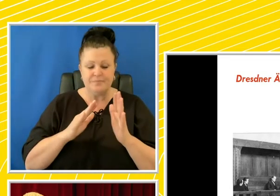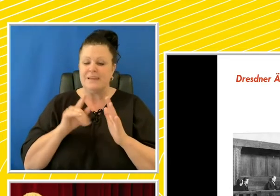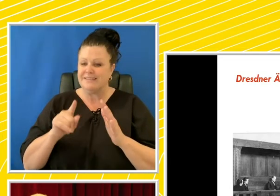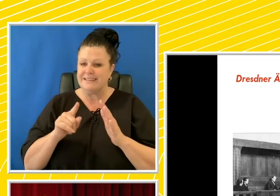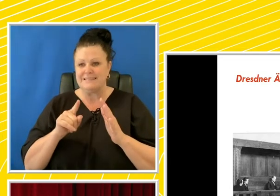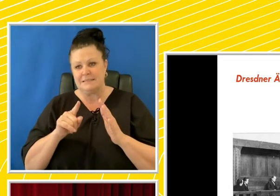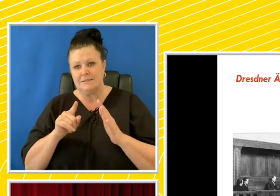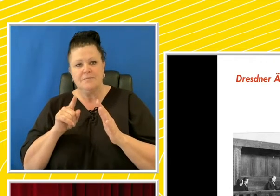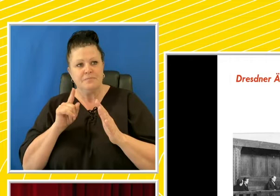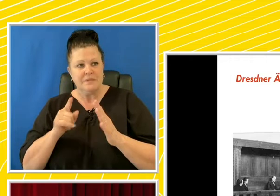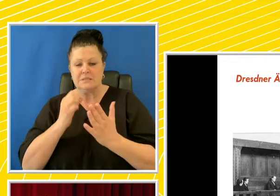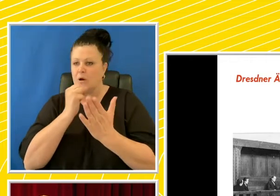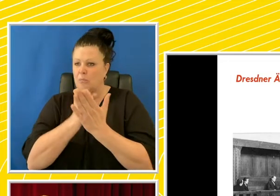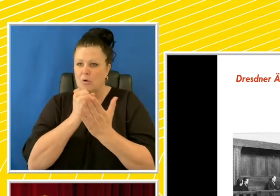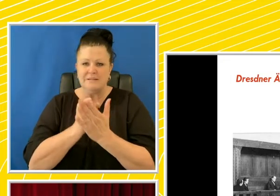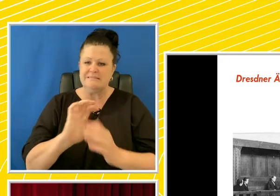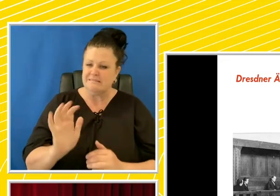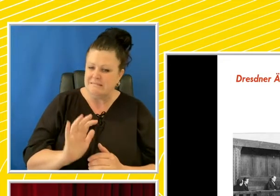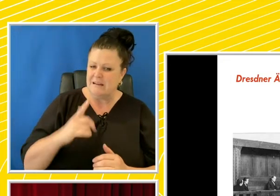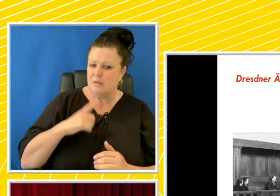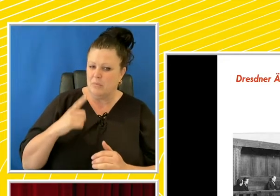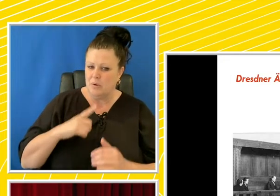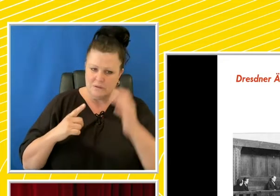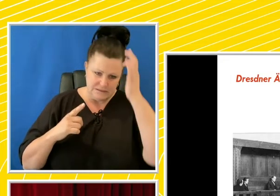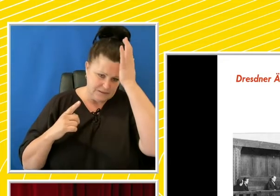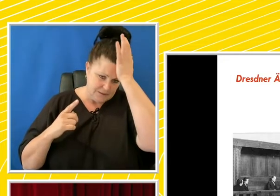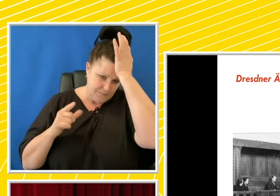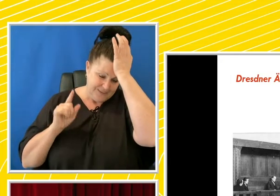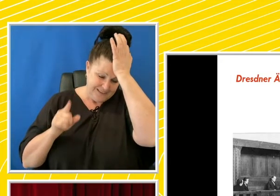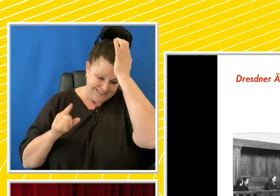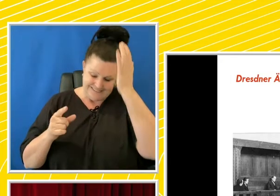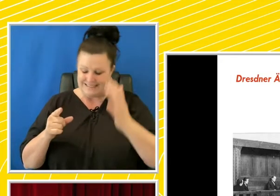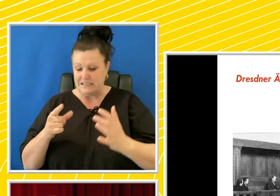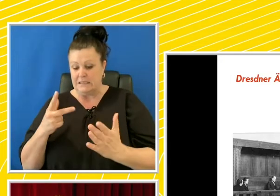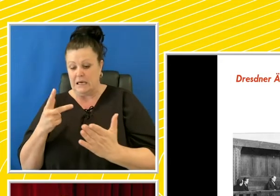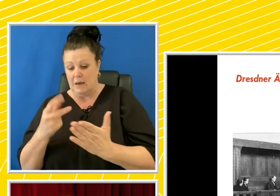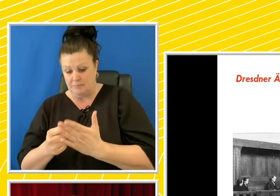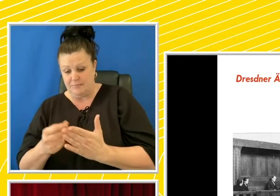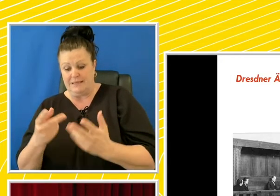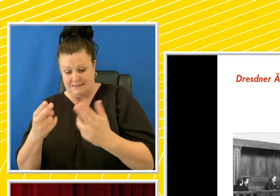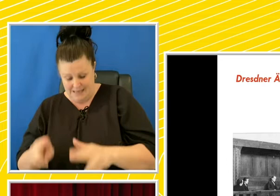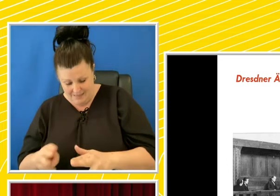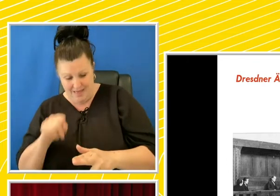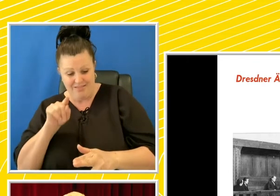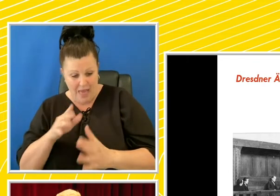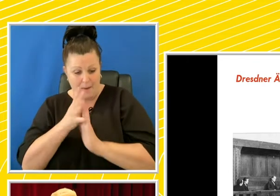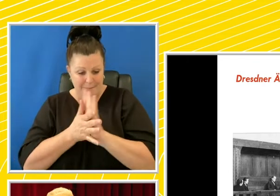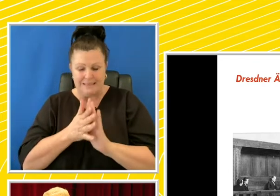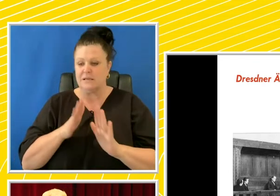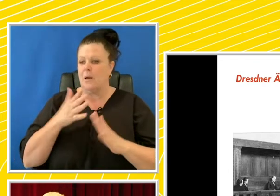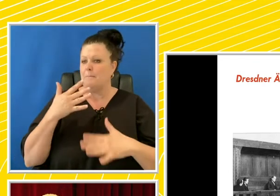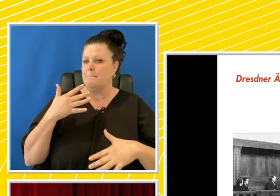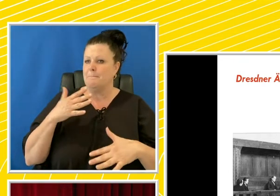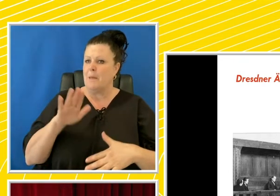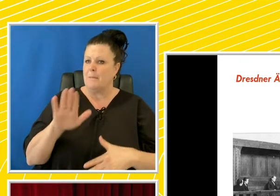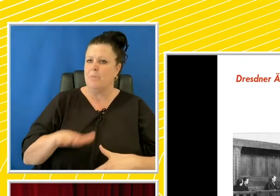entirely benevolent, specifically that was an act of mercy and that if Nietzsche was guilty of crimes against humanity, that countless